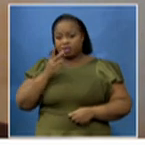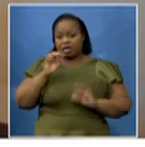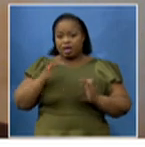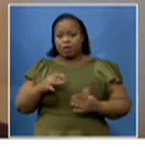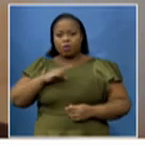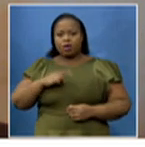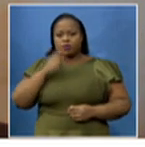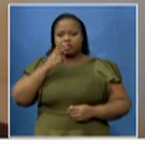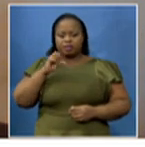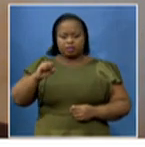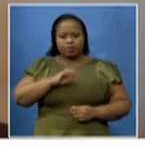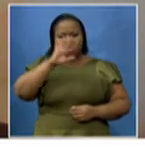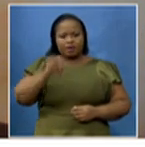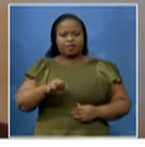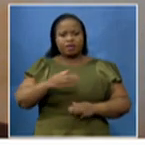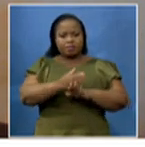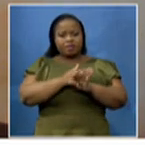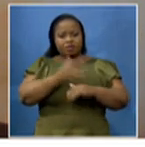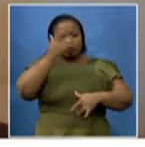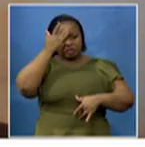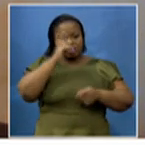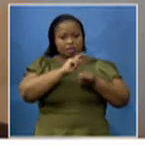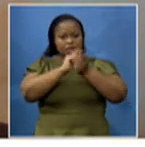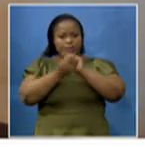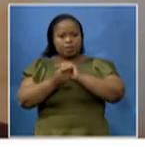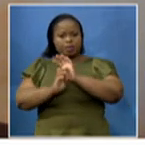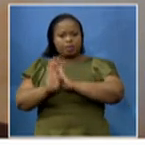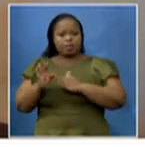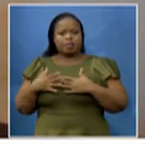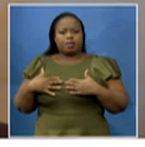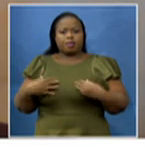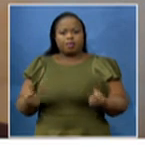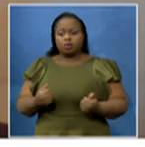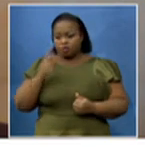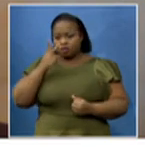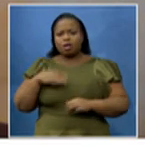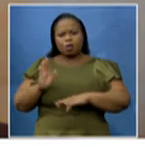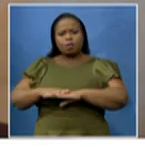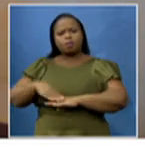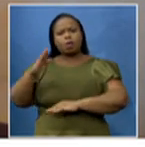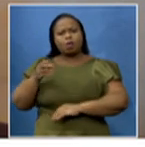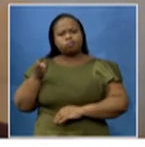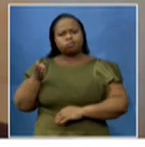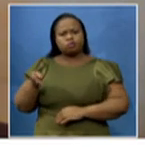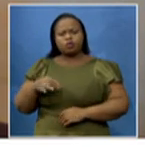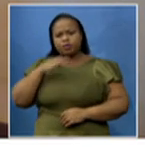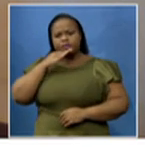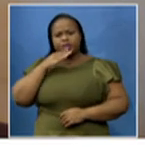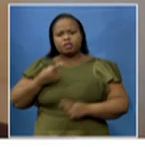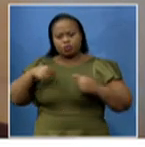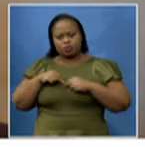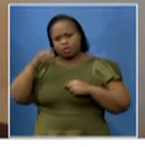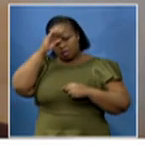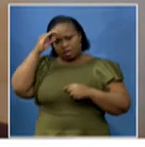rate in South Africa that indeed our contribution is turning into positive outcomes in this regard. But